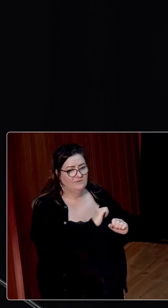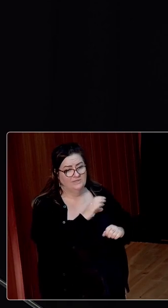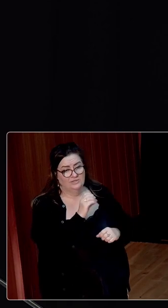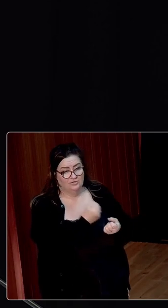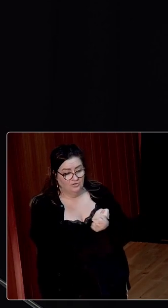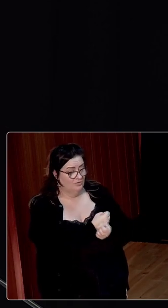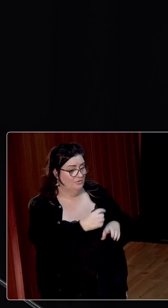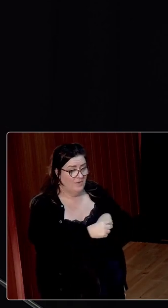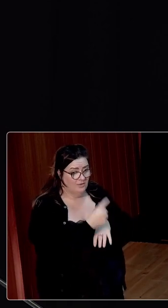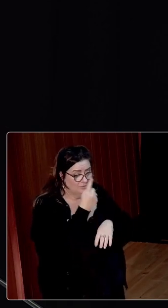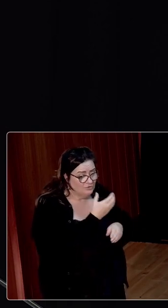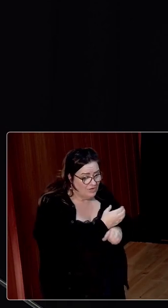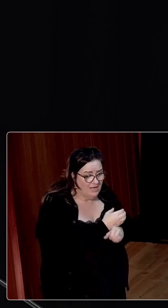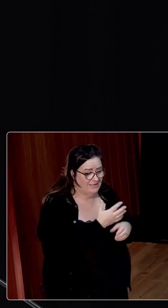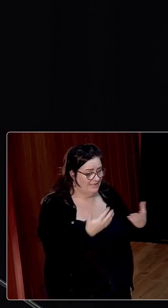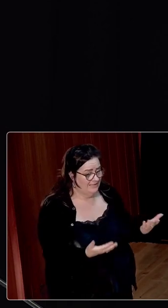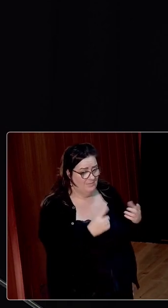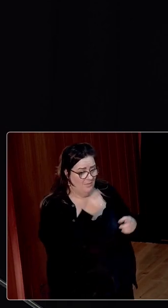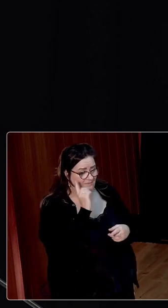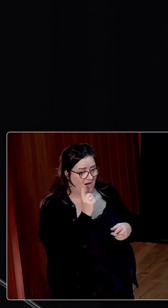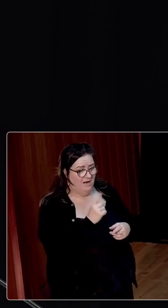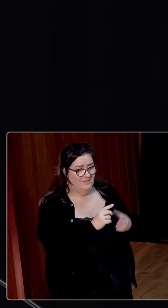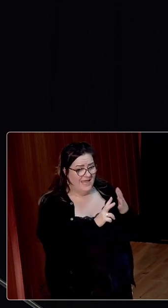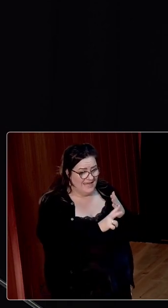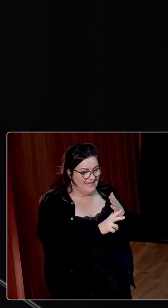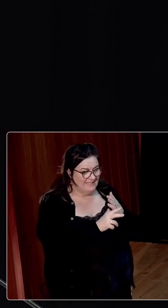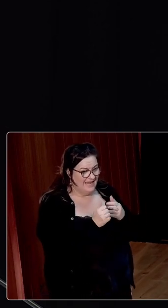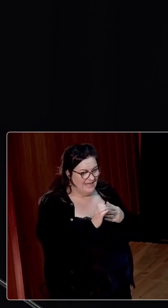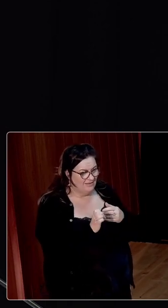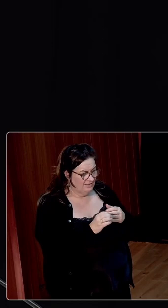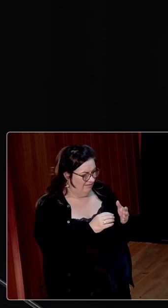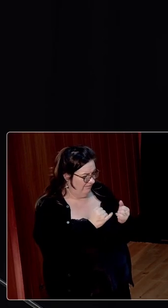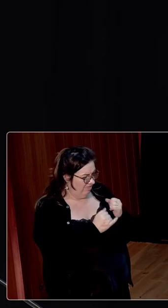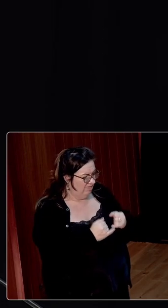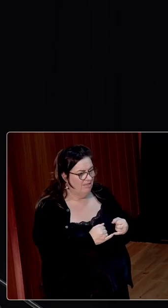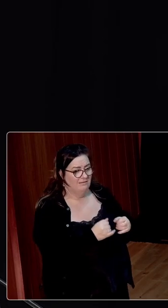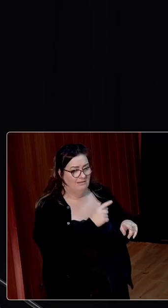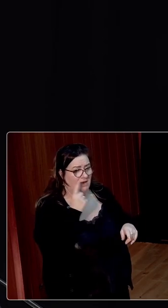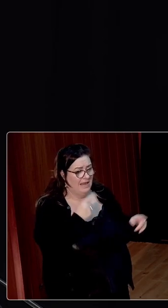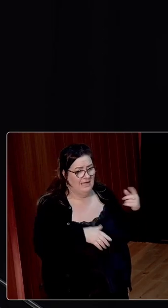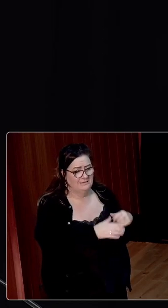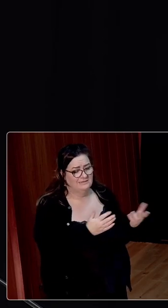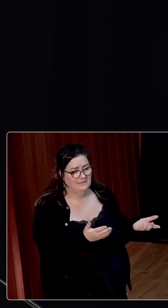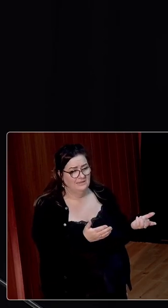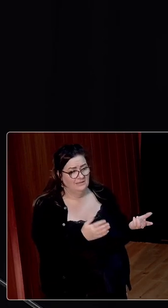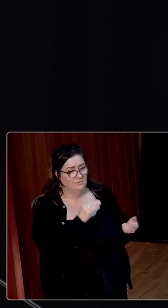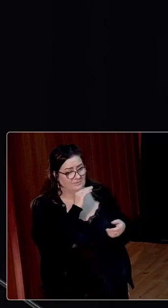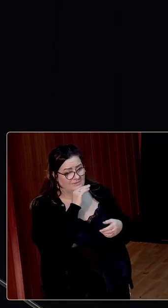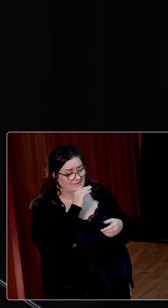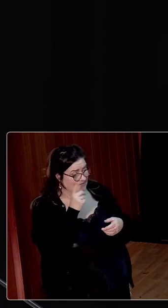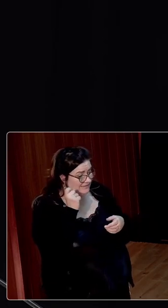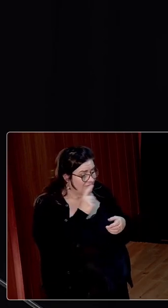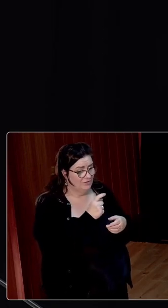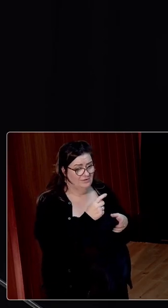said was married with one child and currently farmed eight acres of craggy land, which you may understand is hard to